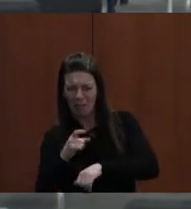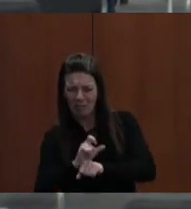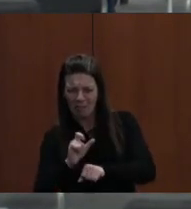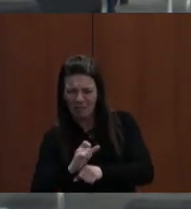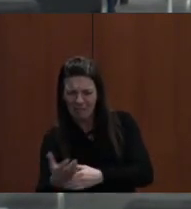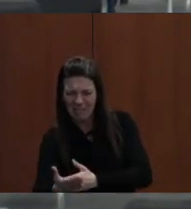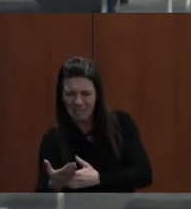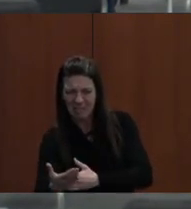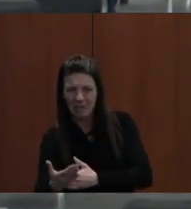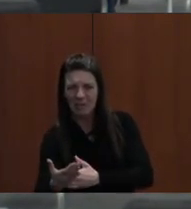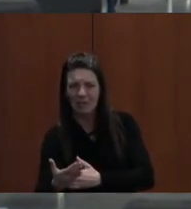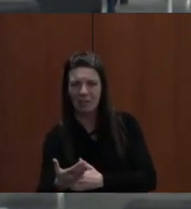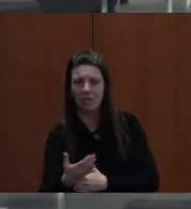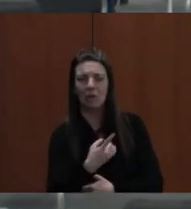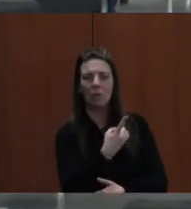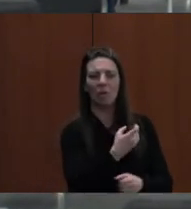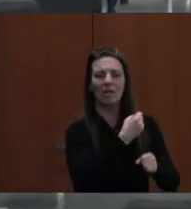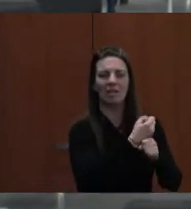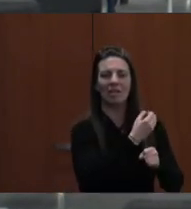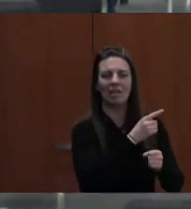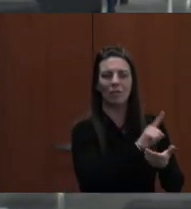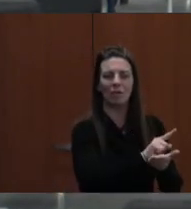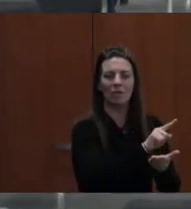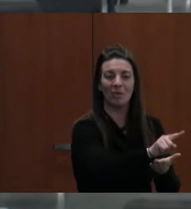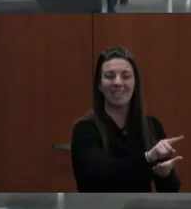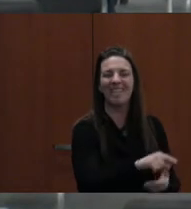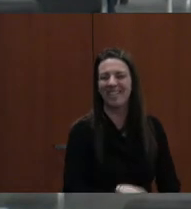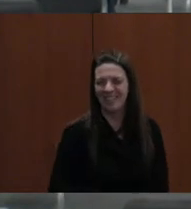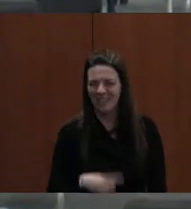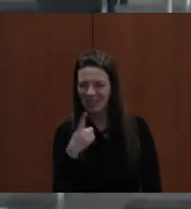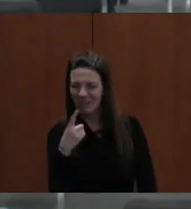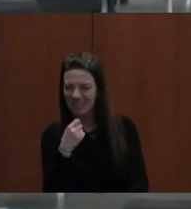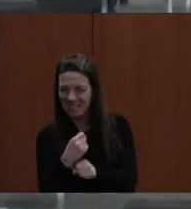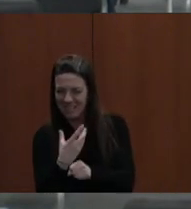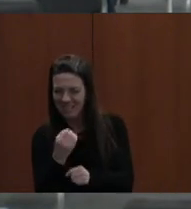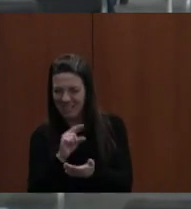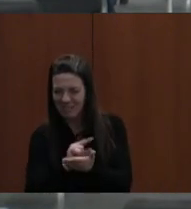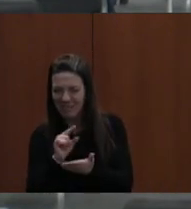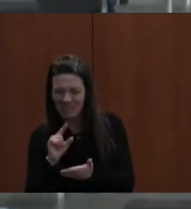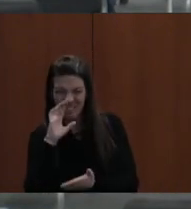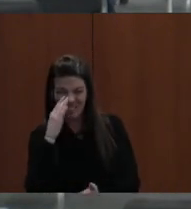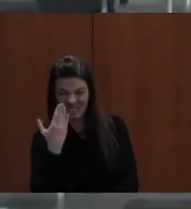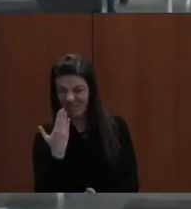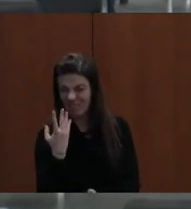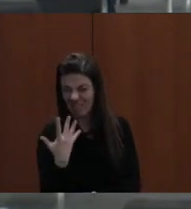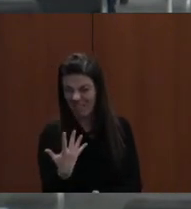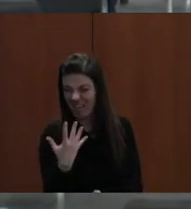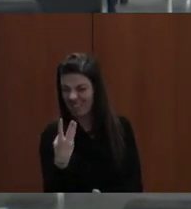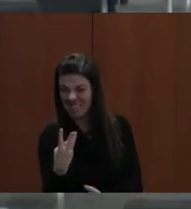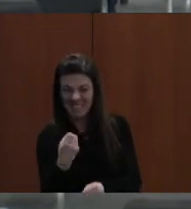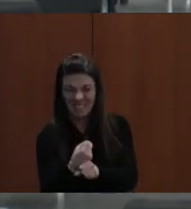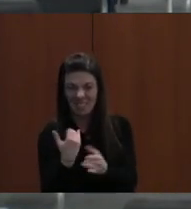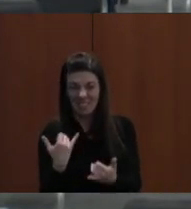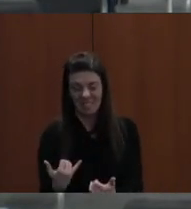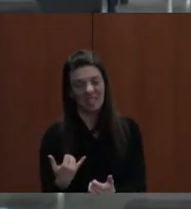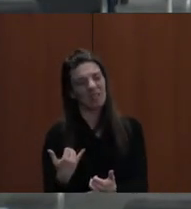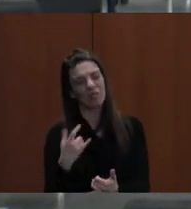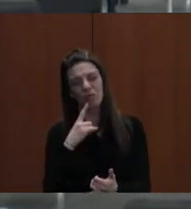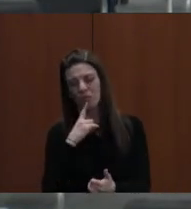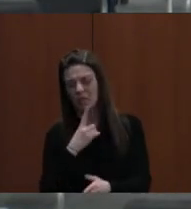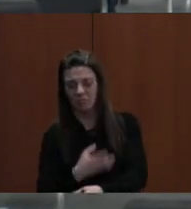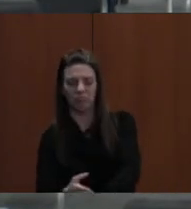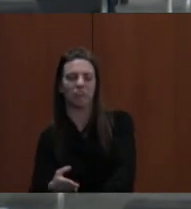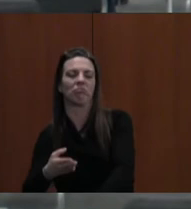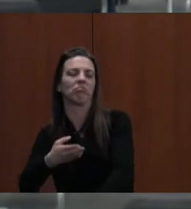A year and a week. A year and a week. So it just seems like five or six years so far, maybe. Mr. Allen's made tremendous progress in our